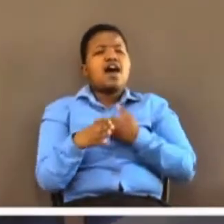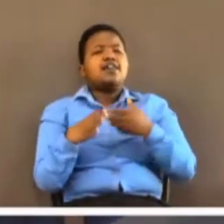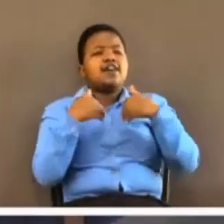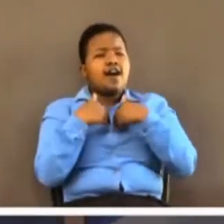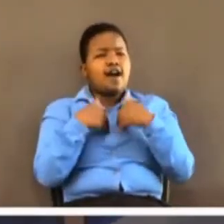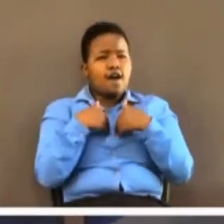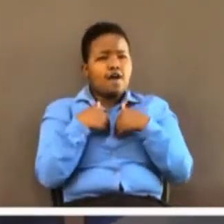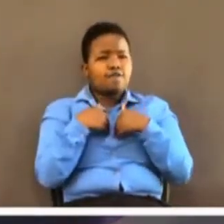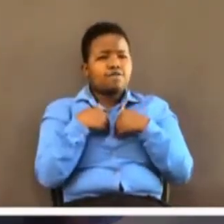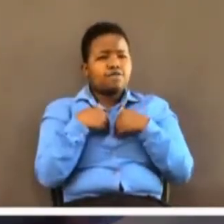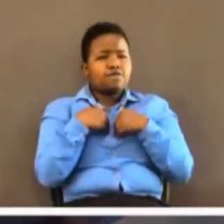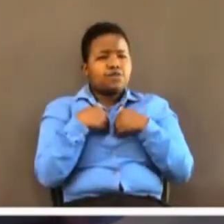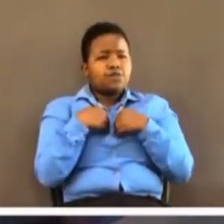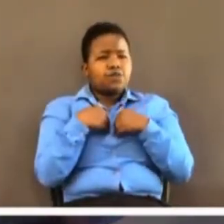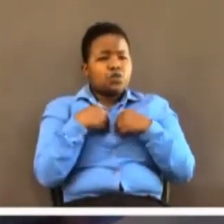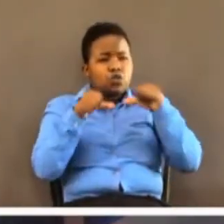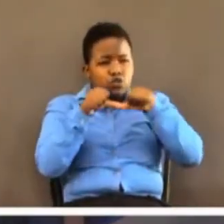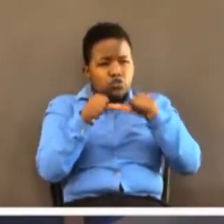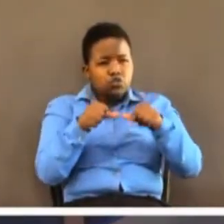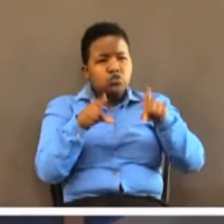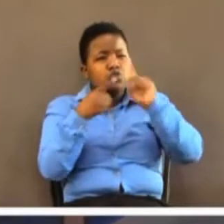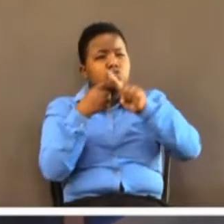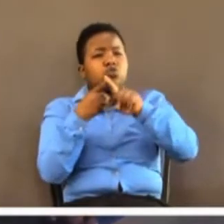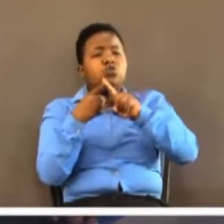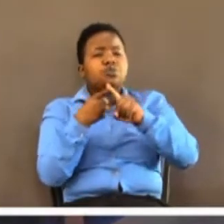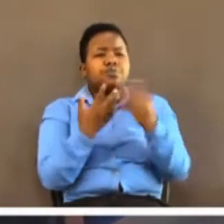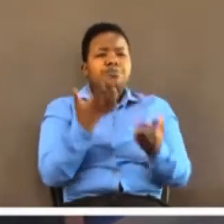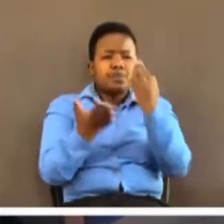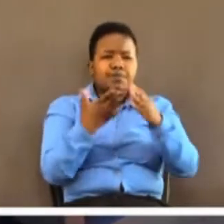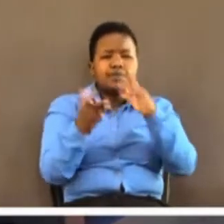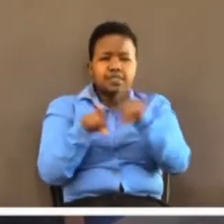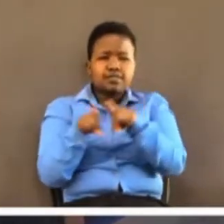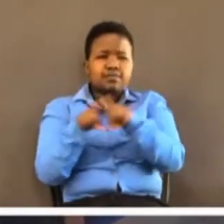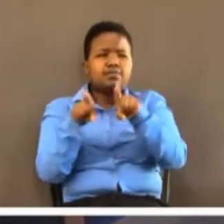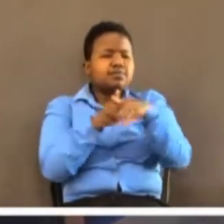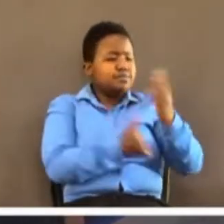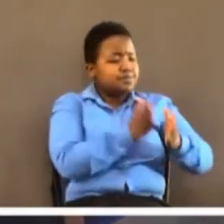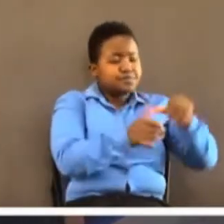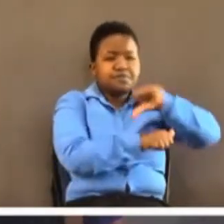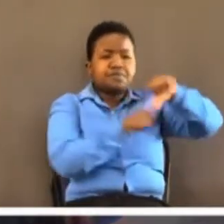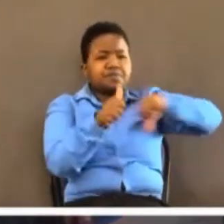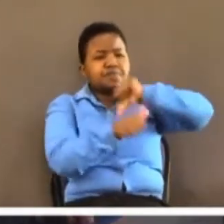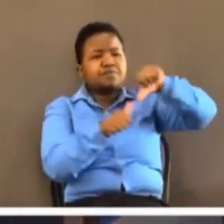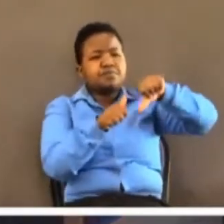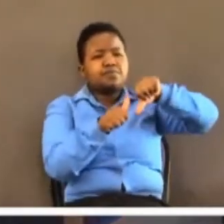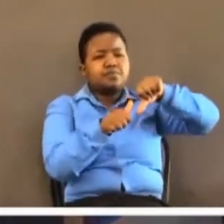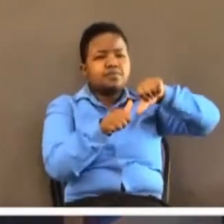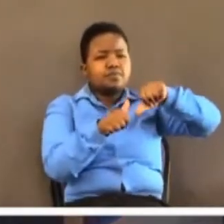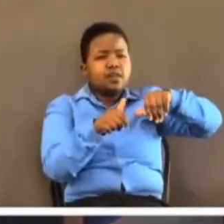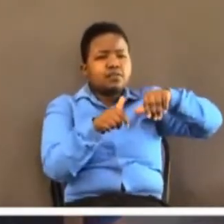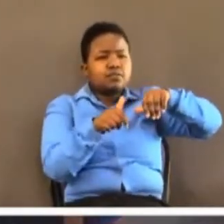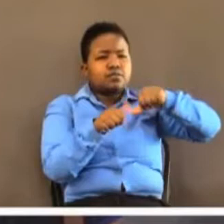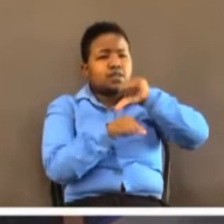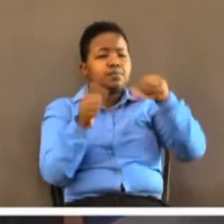perhaps go back to the usual service schedules. But in the meanwhile, we continue to worship God